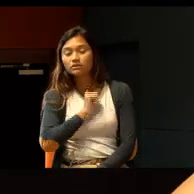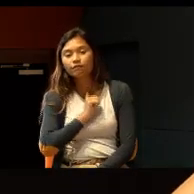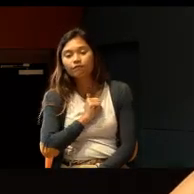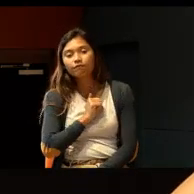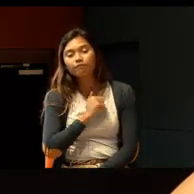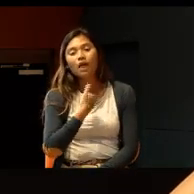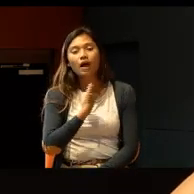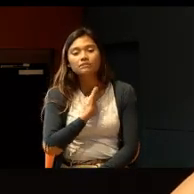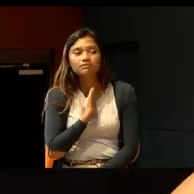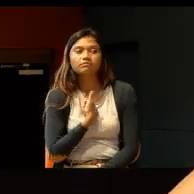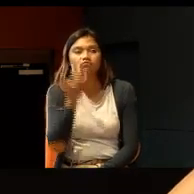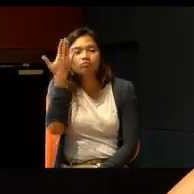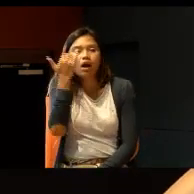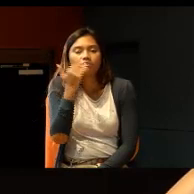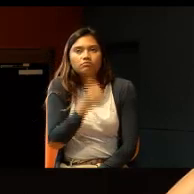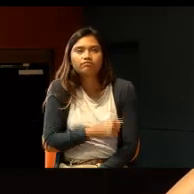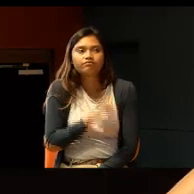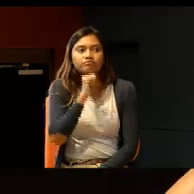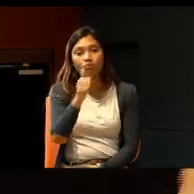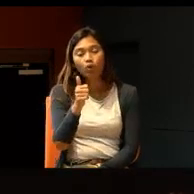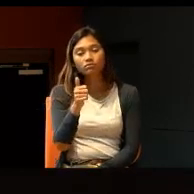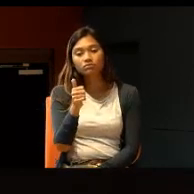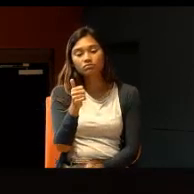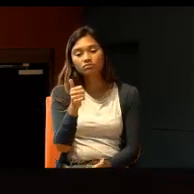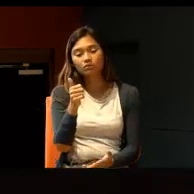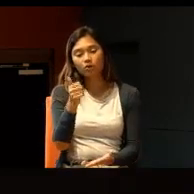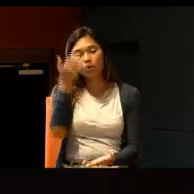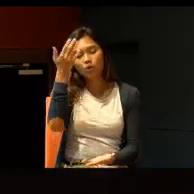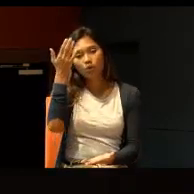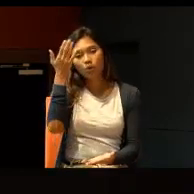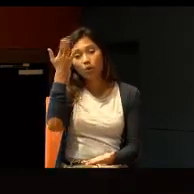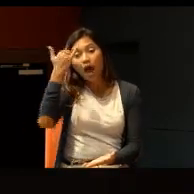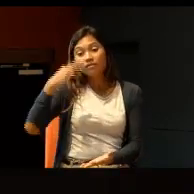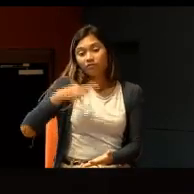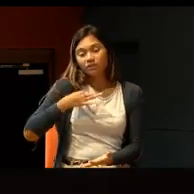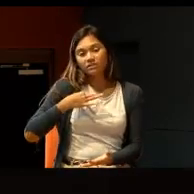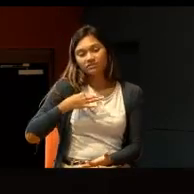that, why not? If I can, why not? What do I have to lose?